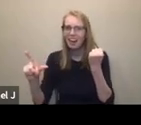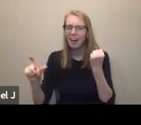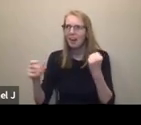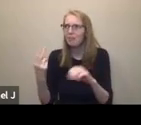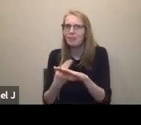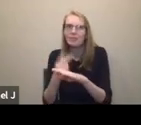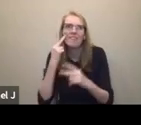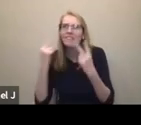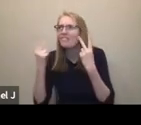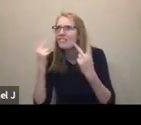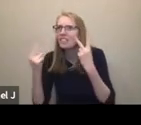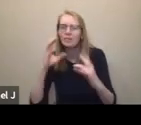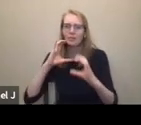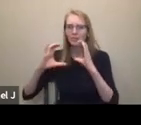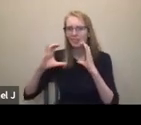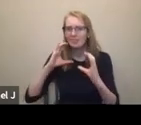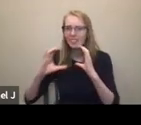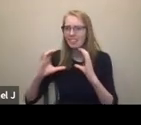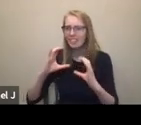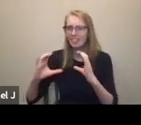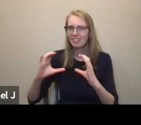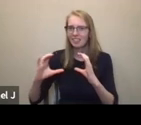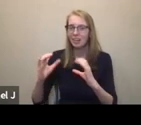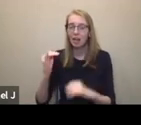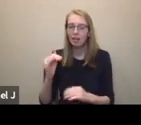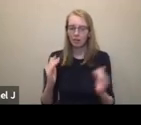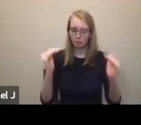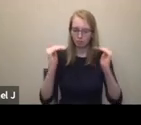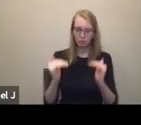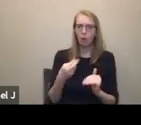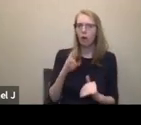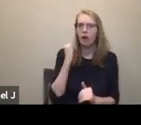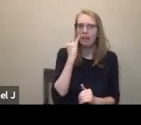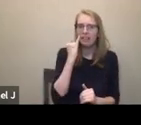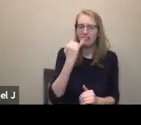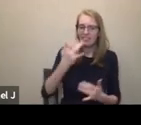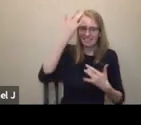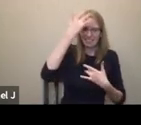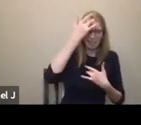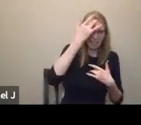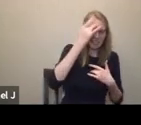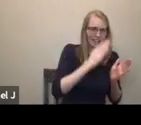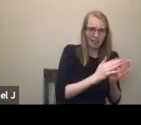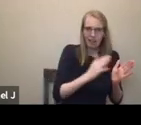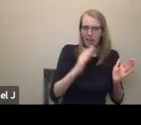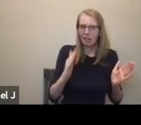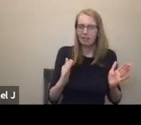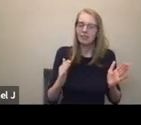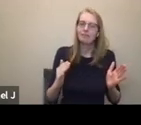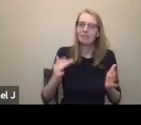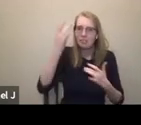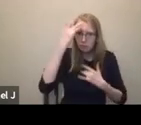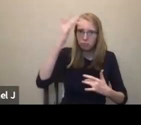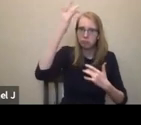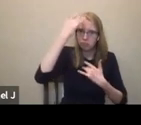communications. In the sick, it's you're chronically ill, or you go to a sick person, or we have this new word called Spoonie. I'm